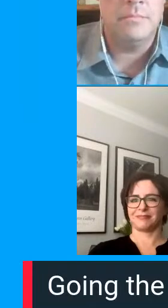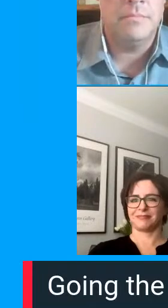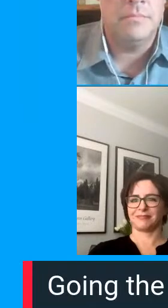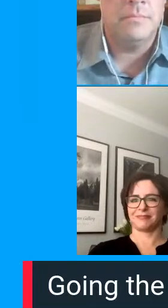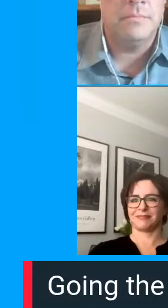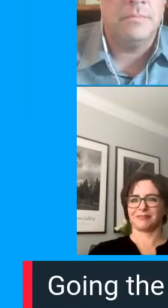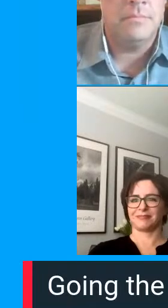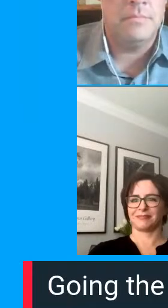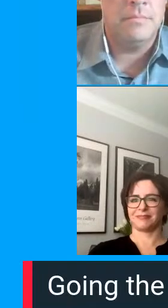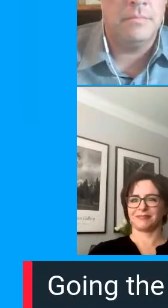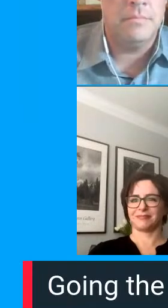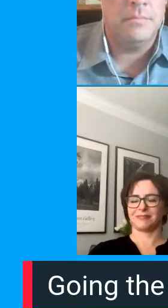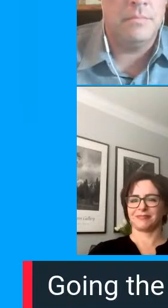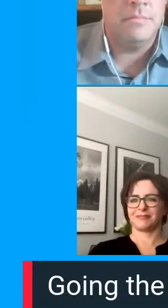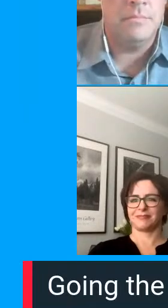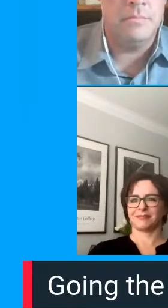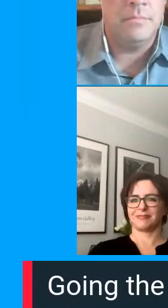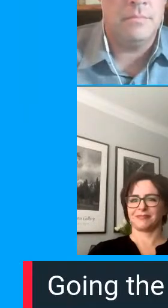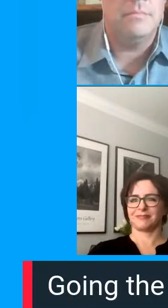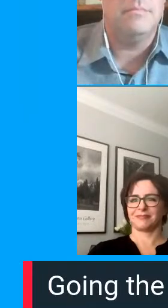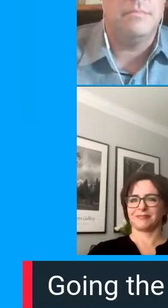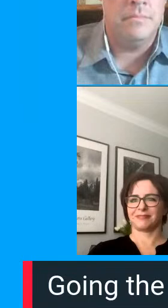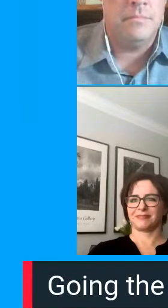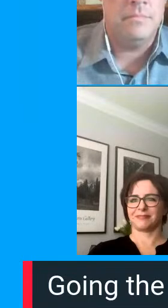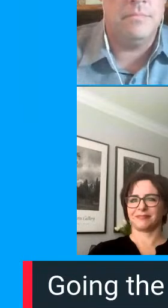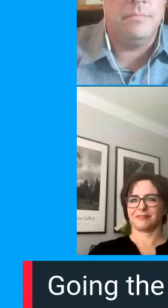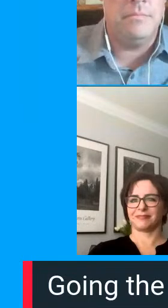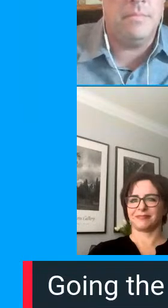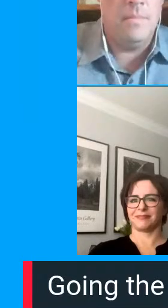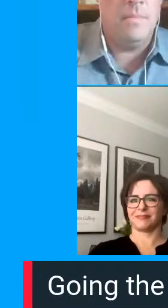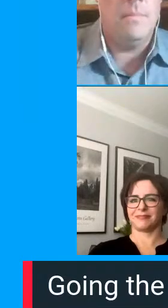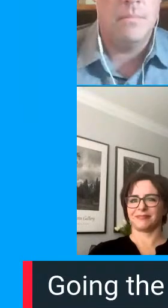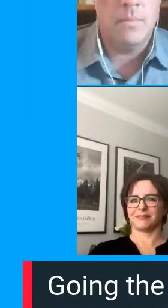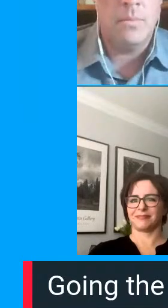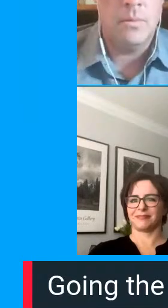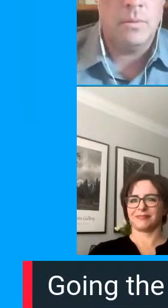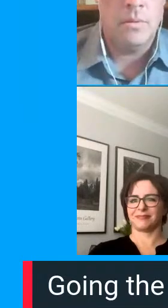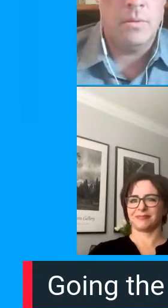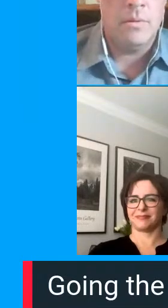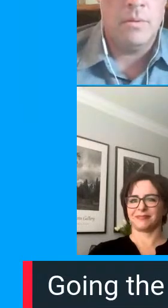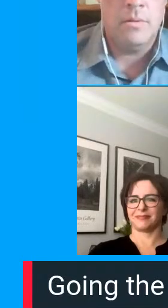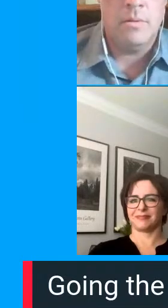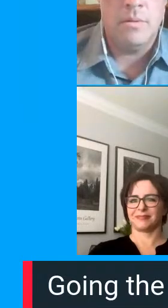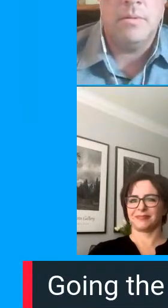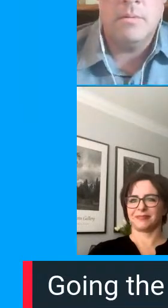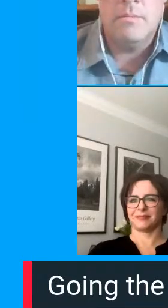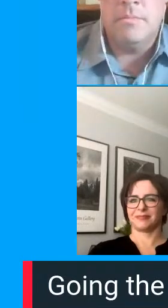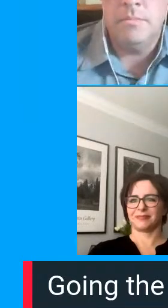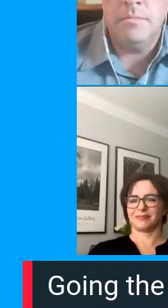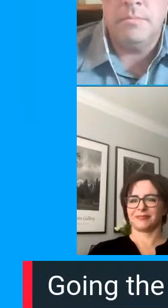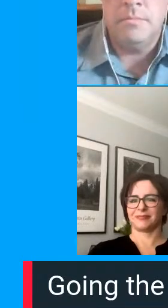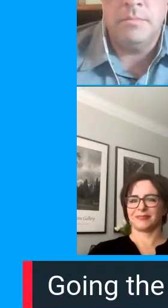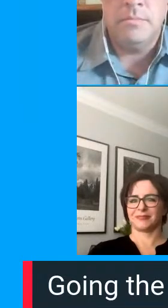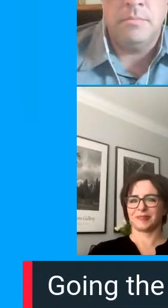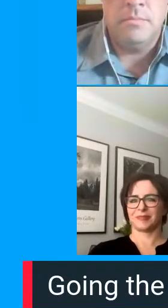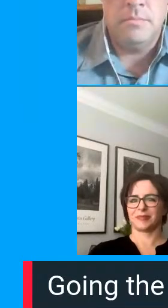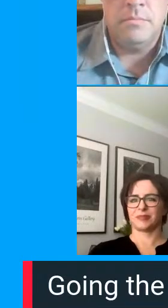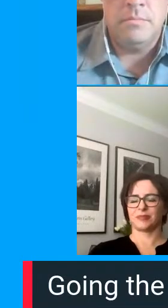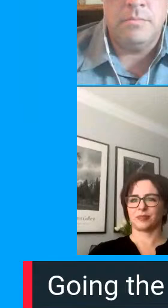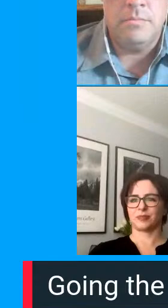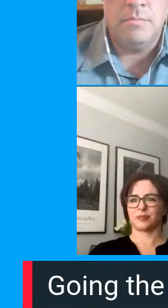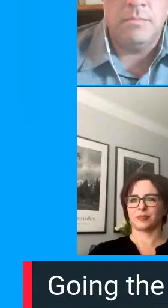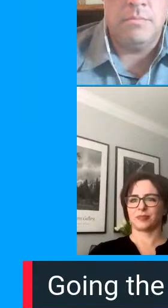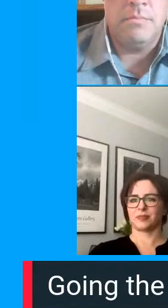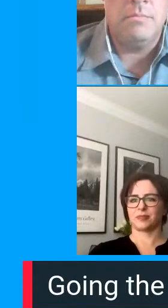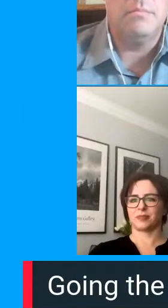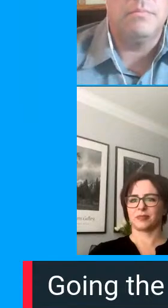fraser and kirsten hill so thank you for joining me i also would like to thank